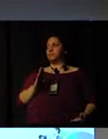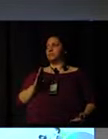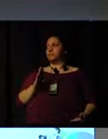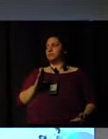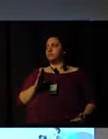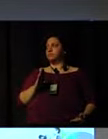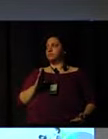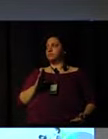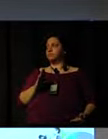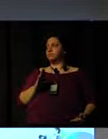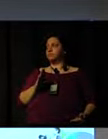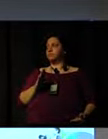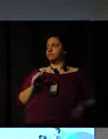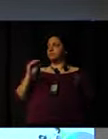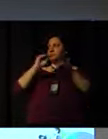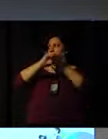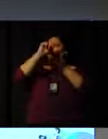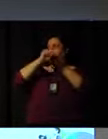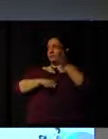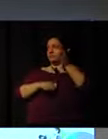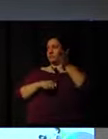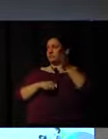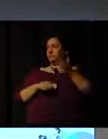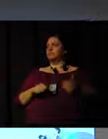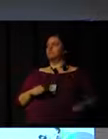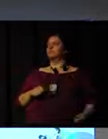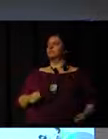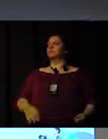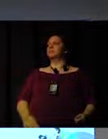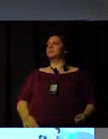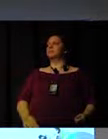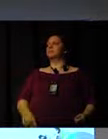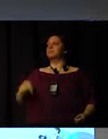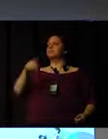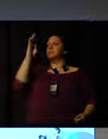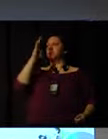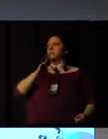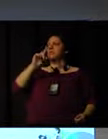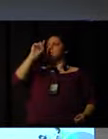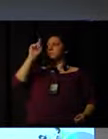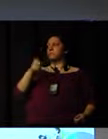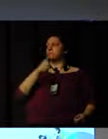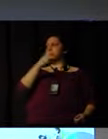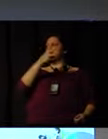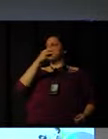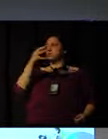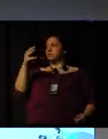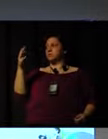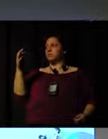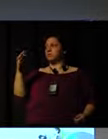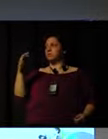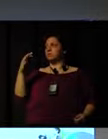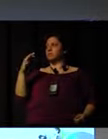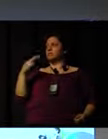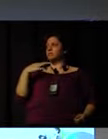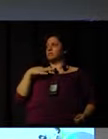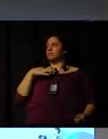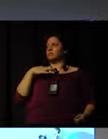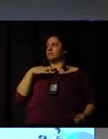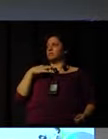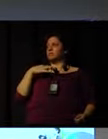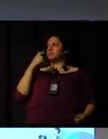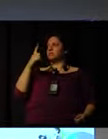at the Games. In Brazil, 1,300 volunteers